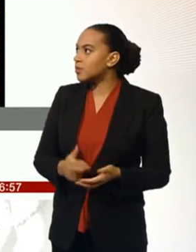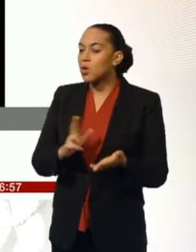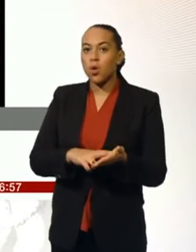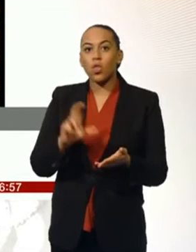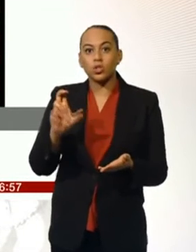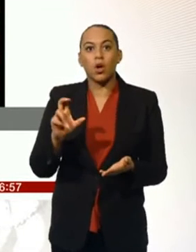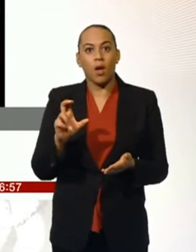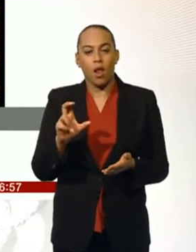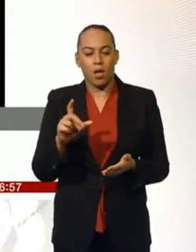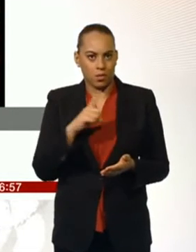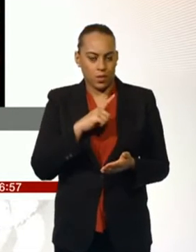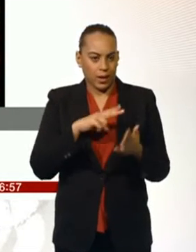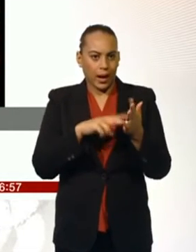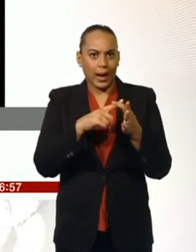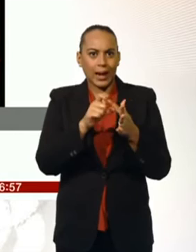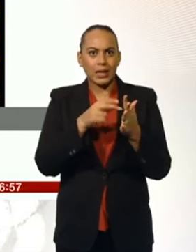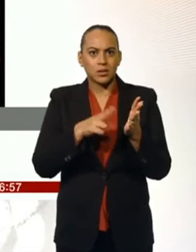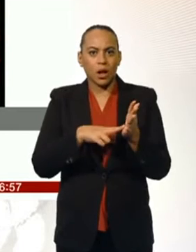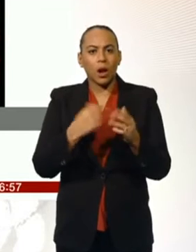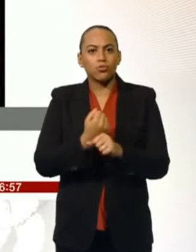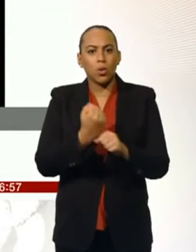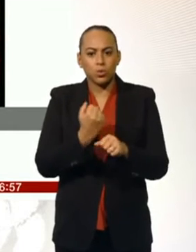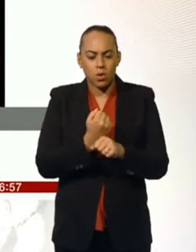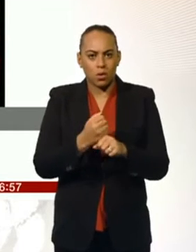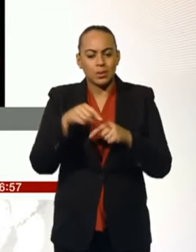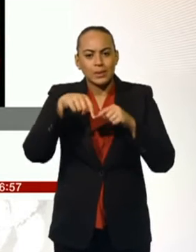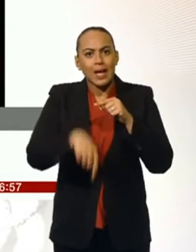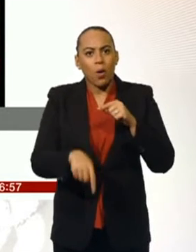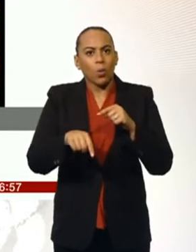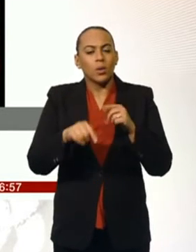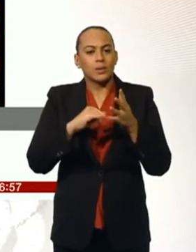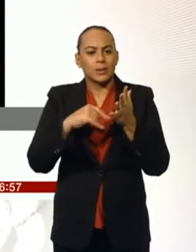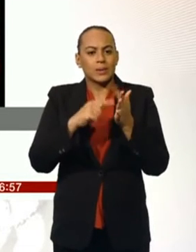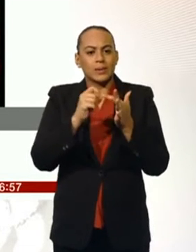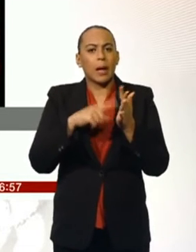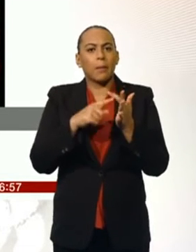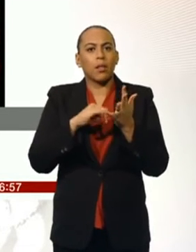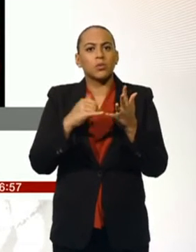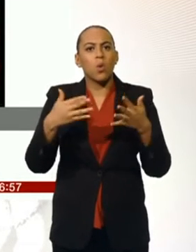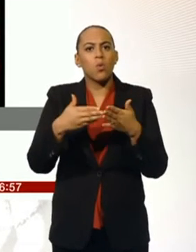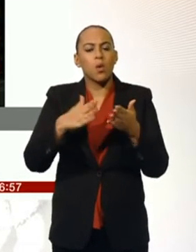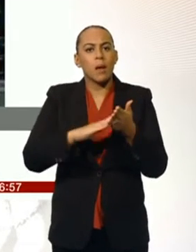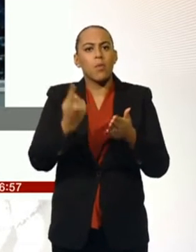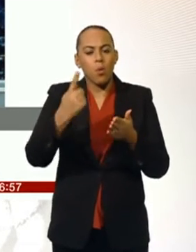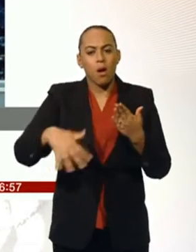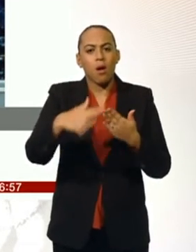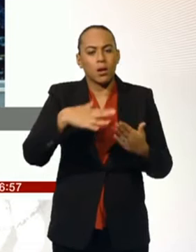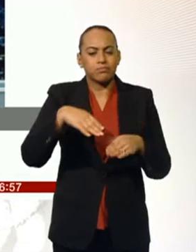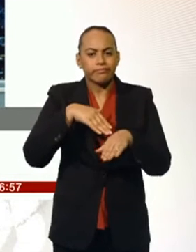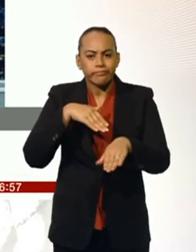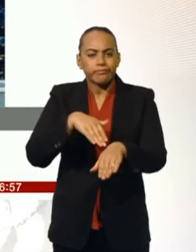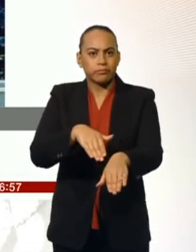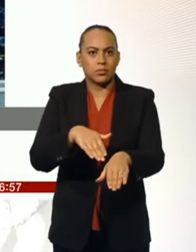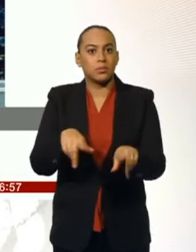building towards the roadworks in Kneesden. These are the southbound queues to Staples Corner and the M1. And in Bromley, there are lane